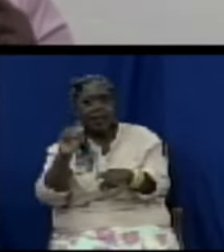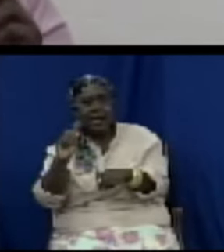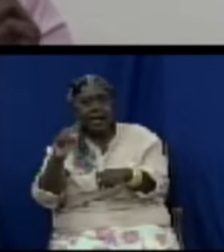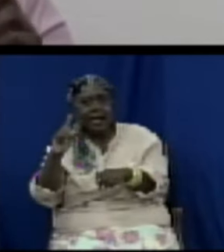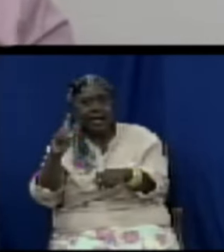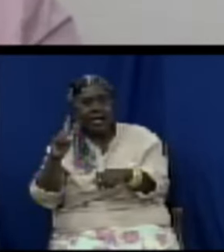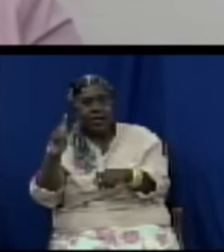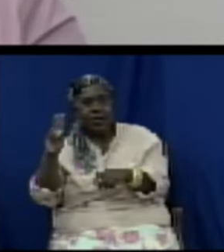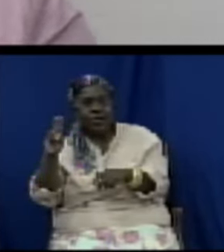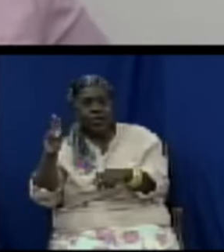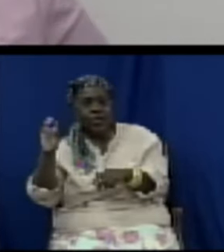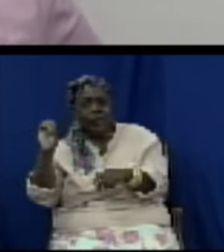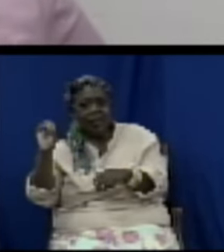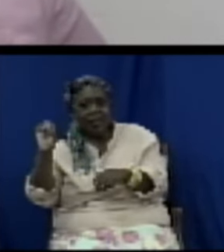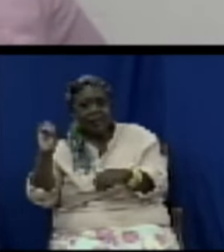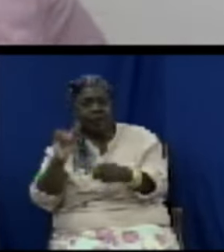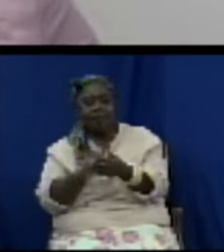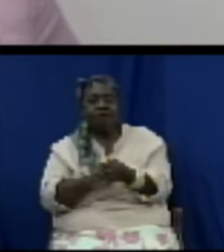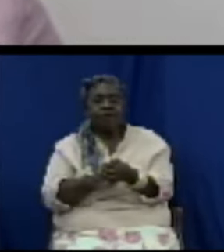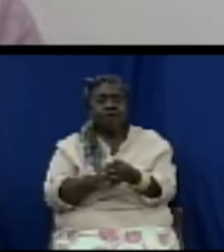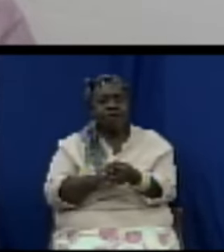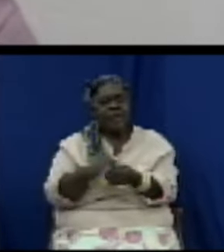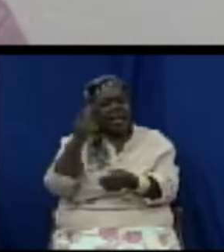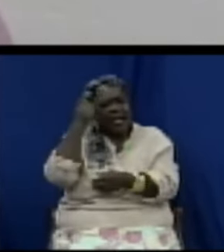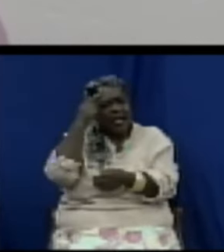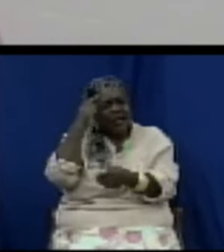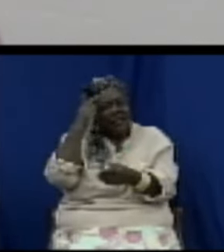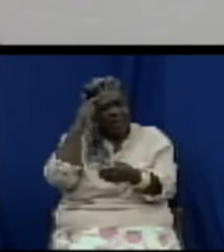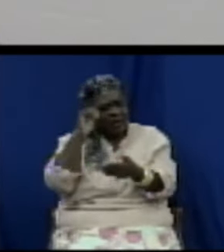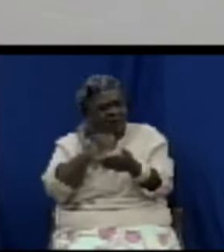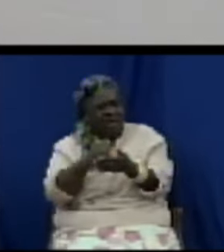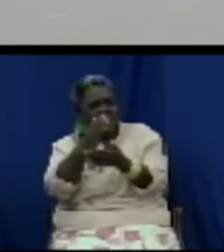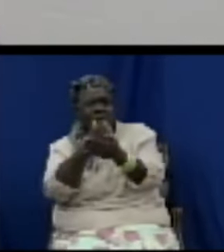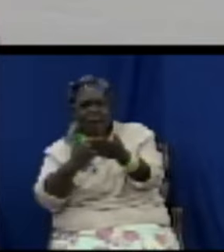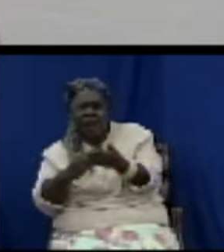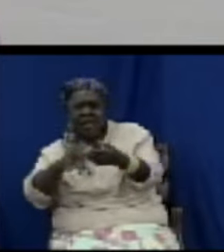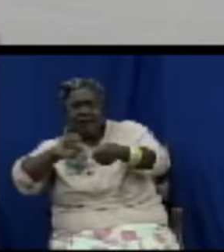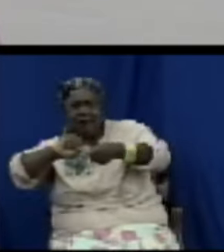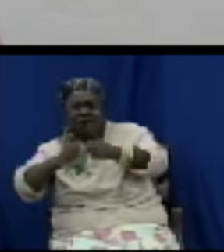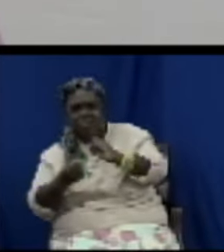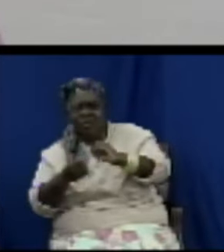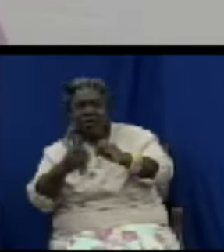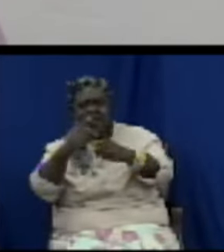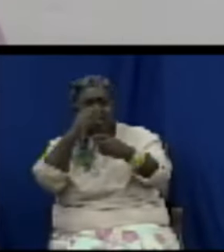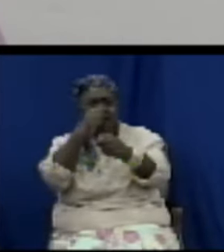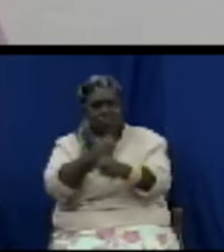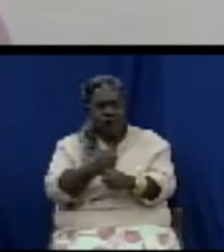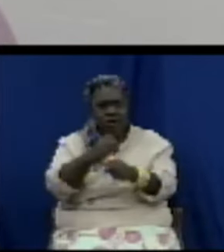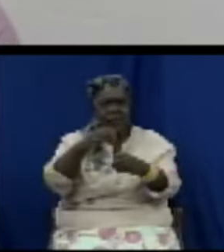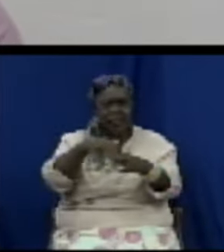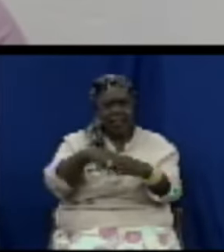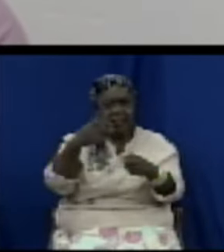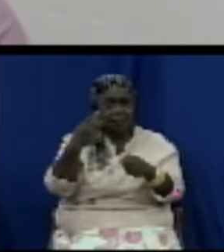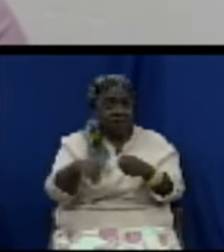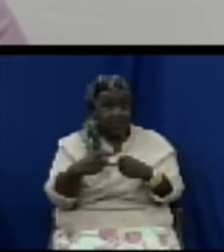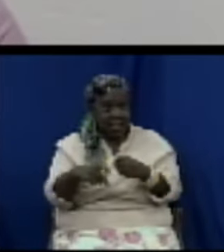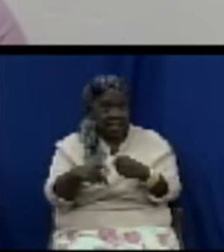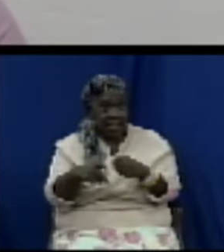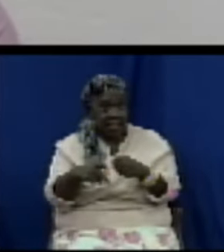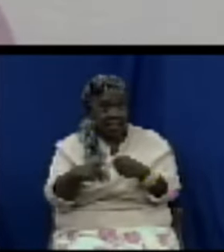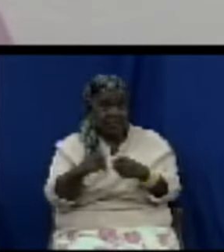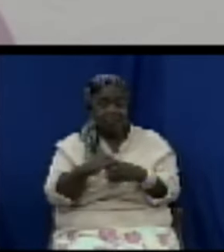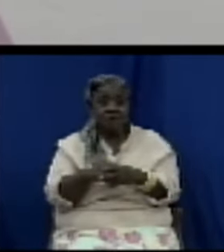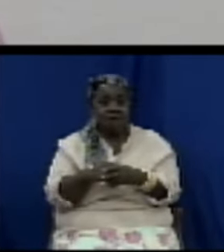I think also part of the breakdown in trust for consumers in St. Kitts and I can speak on my own behalf